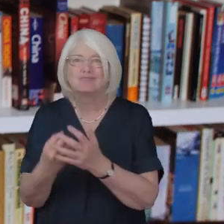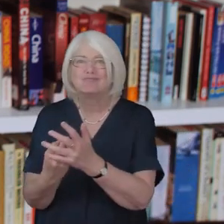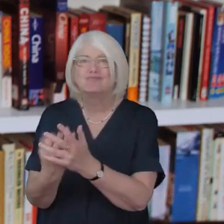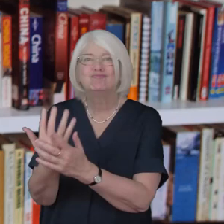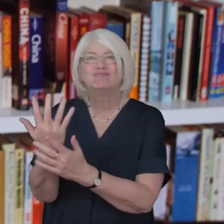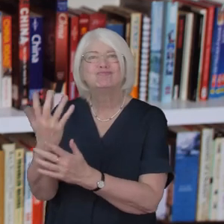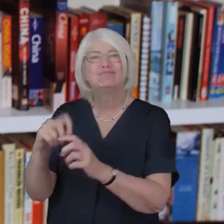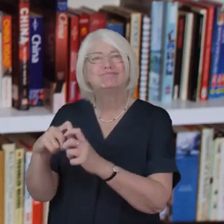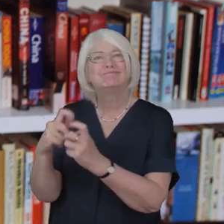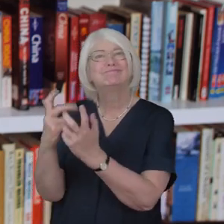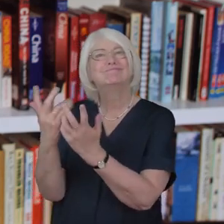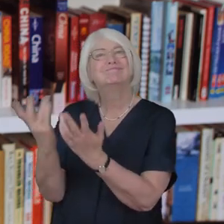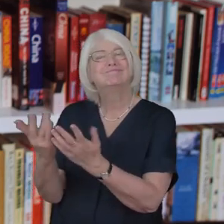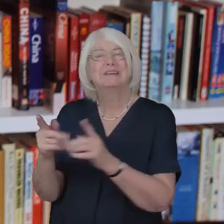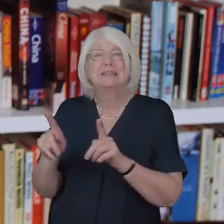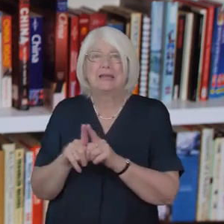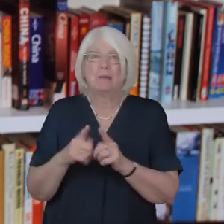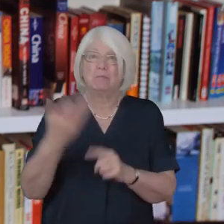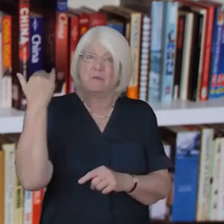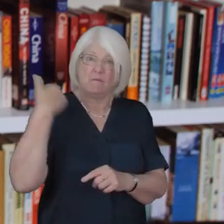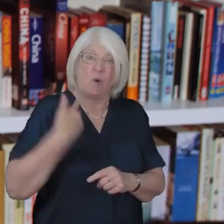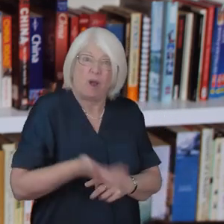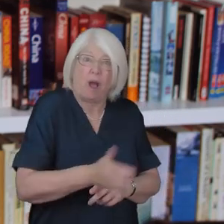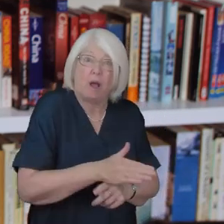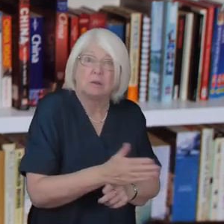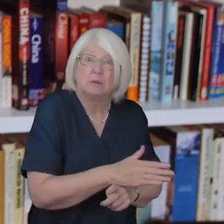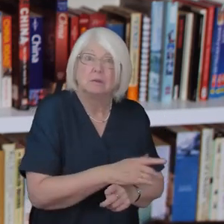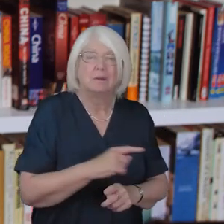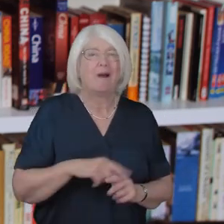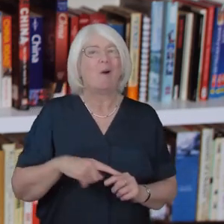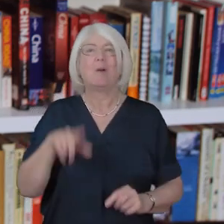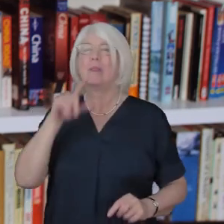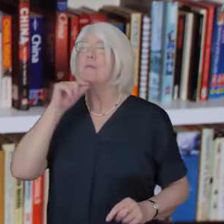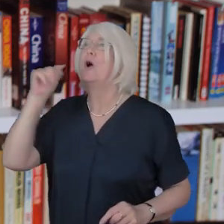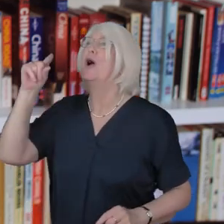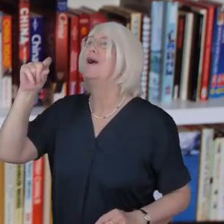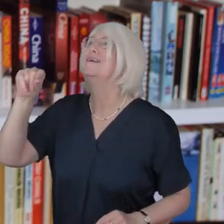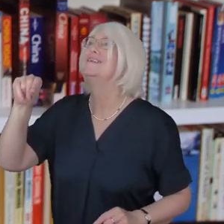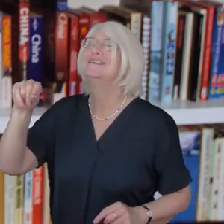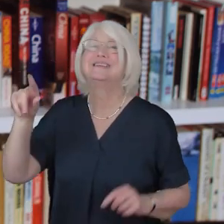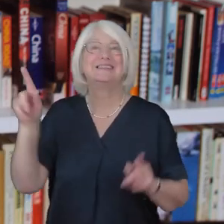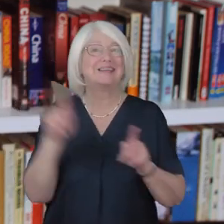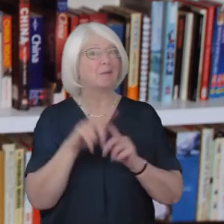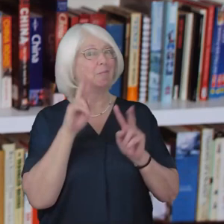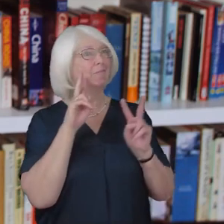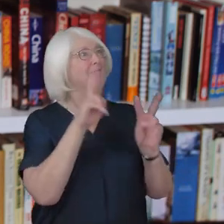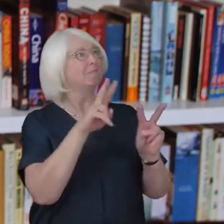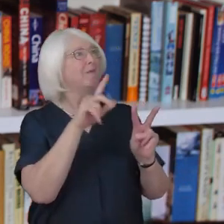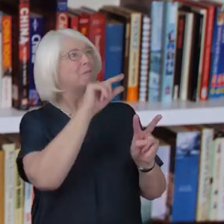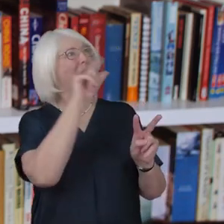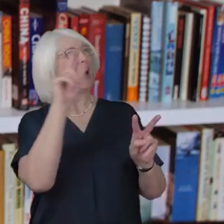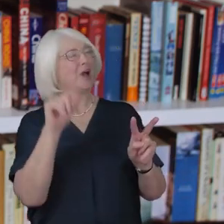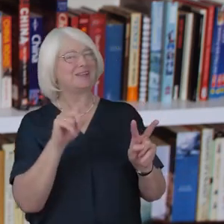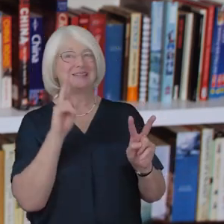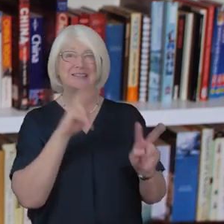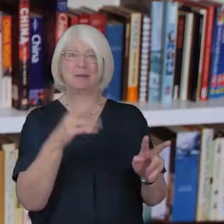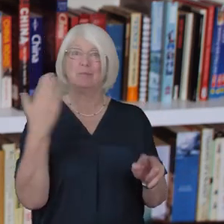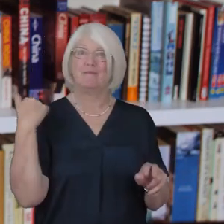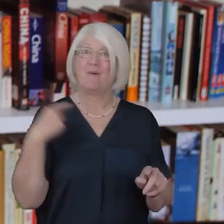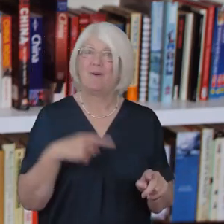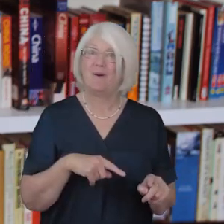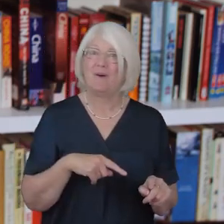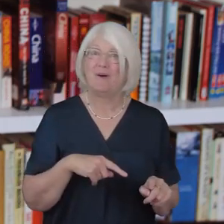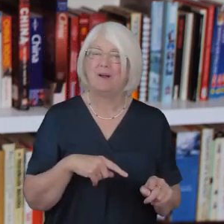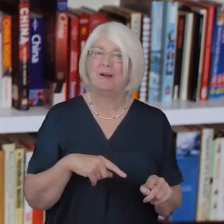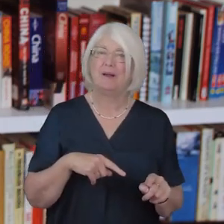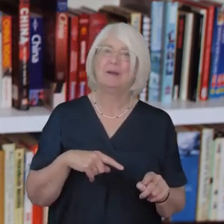loved a garden The birds at a feeder As the birds I used to see on country roads The play